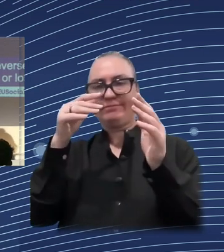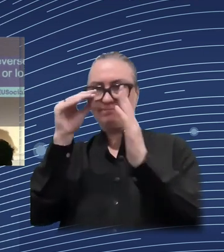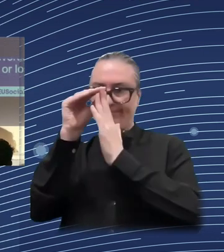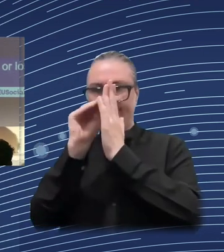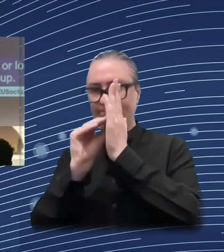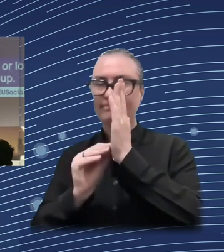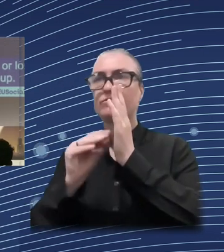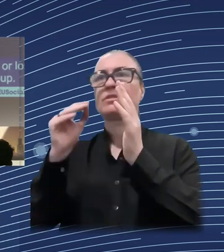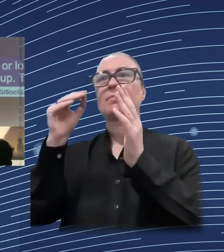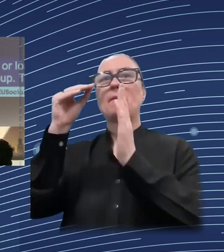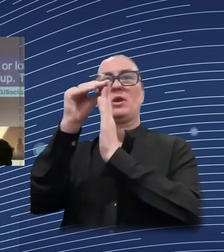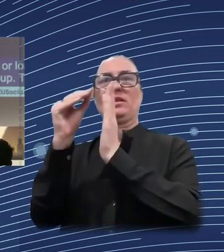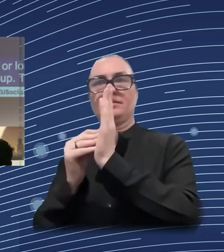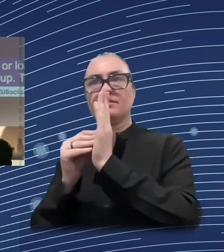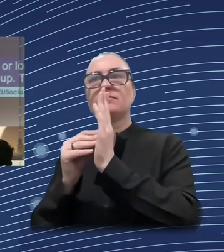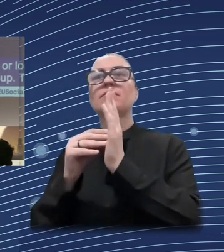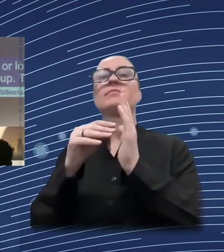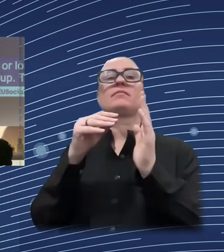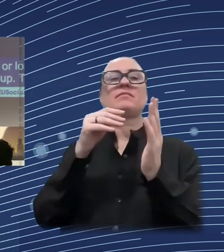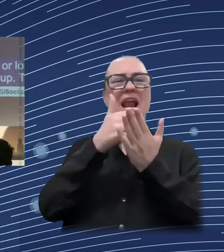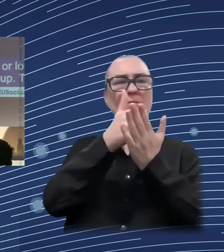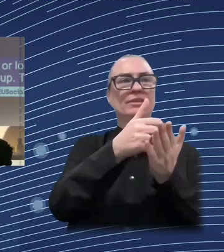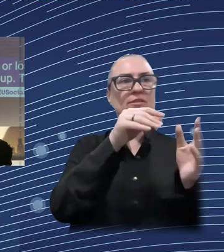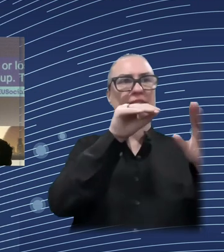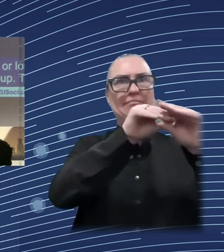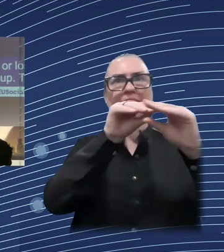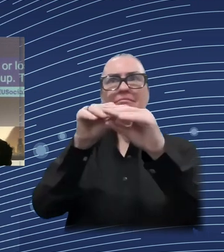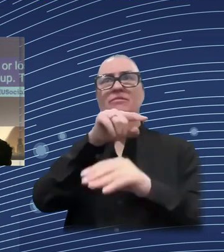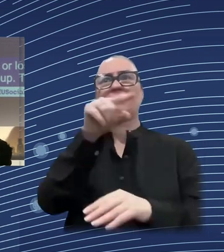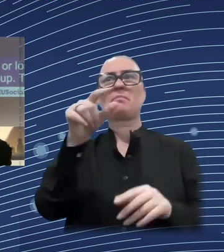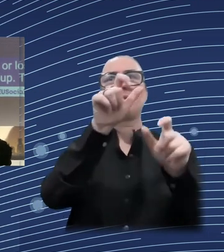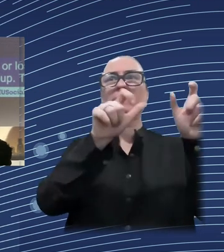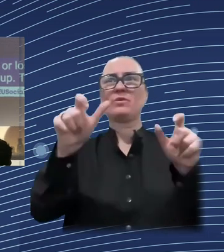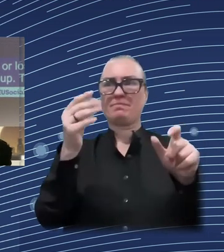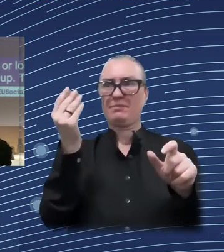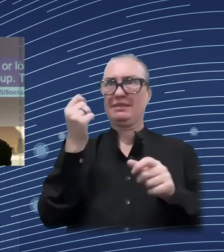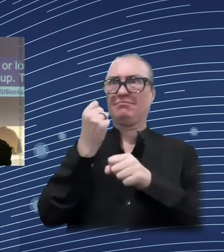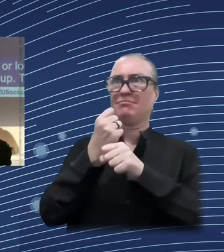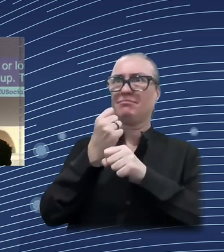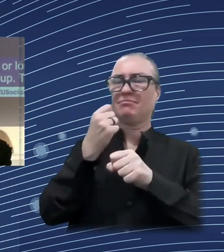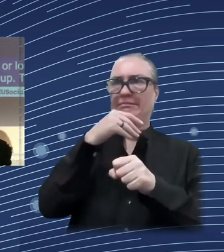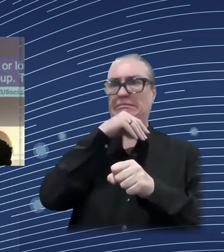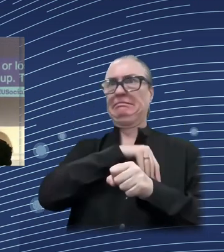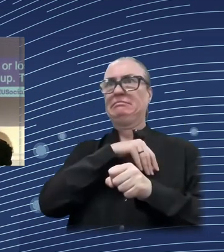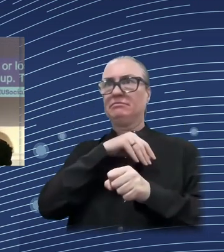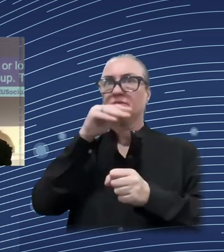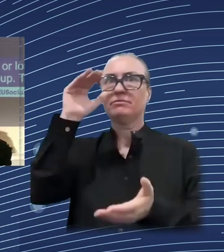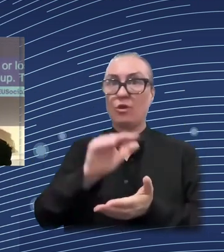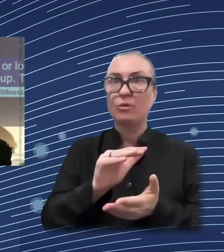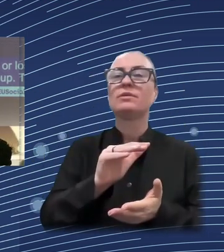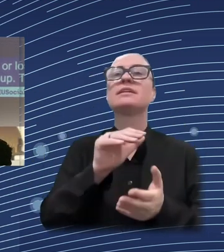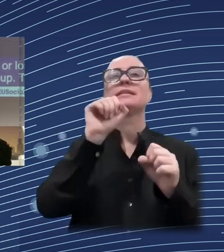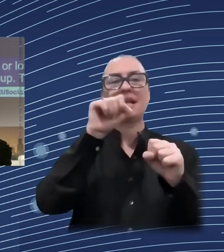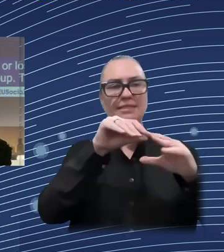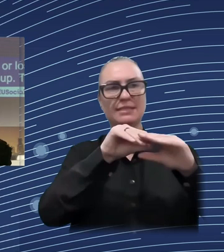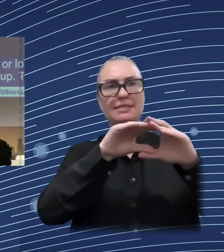here shows the effect of carbon tax on household disposable income without any compensating measures. So you can see that typical regressive pattern.